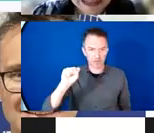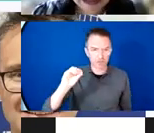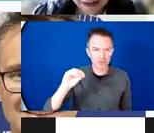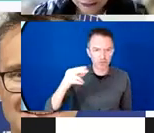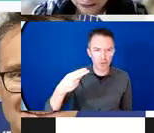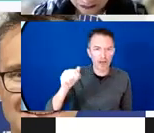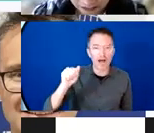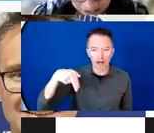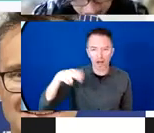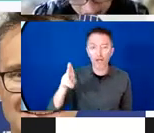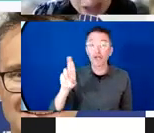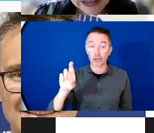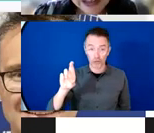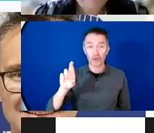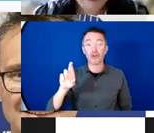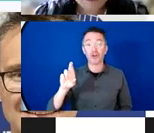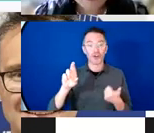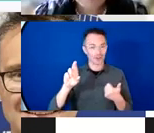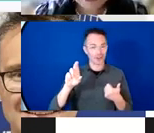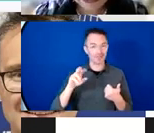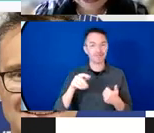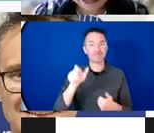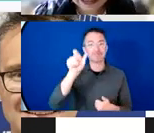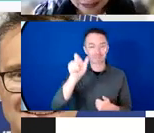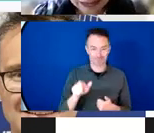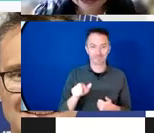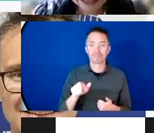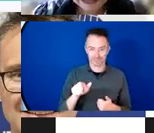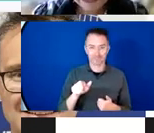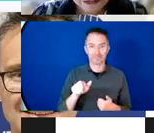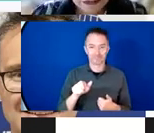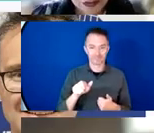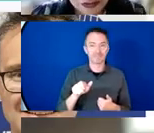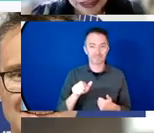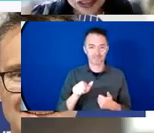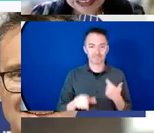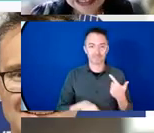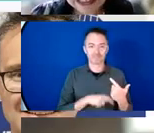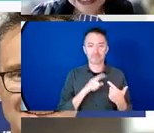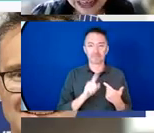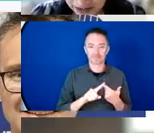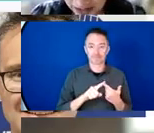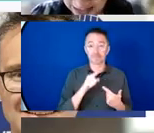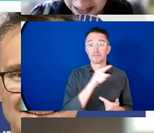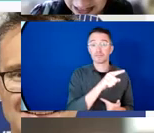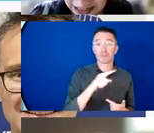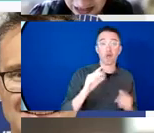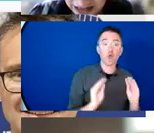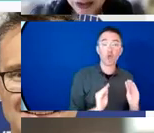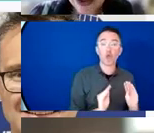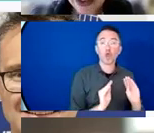Newman from the UNFCCC and specifically from the Women and Gender Secretariat.